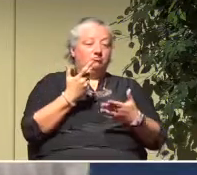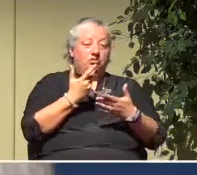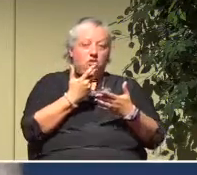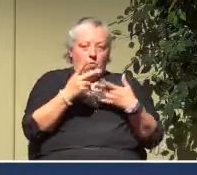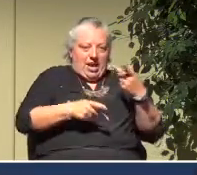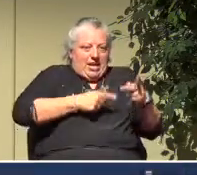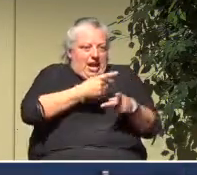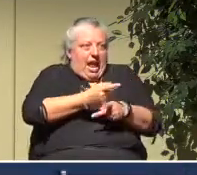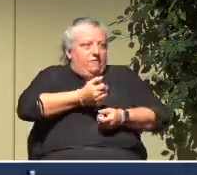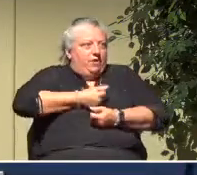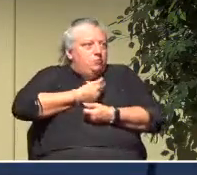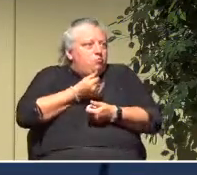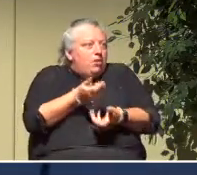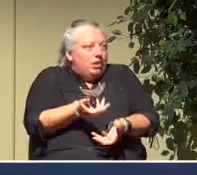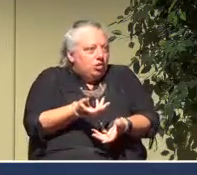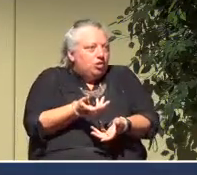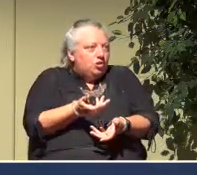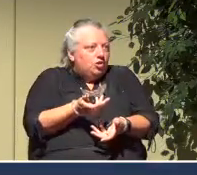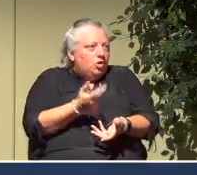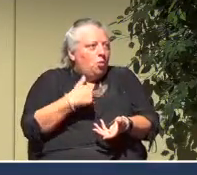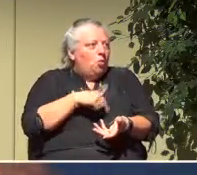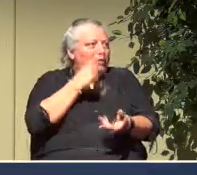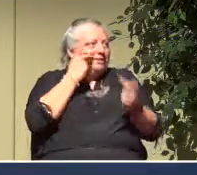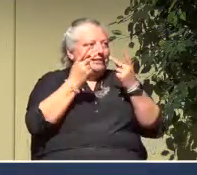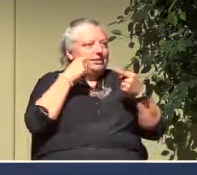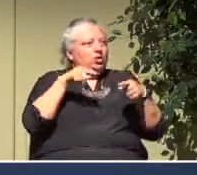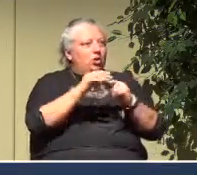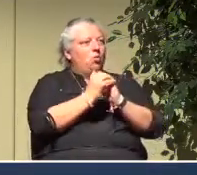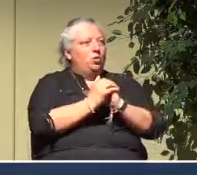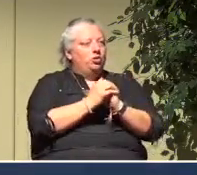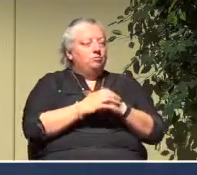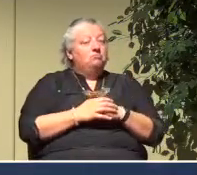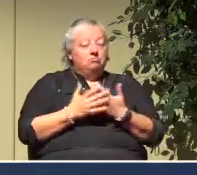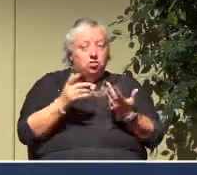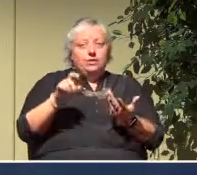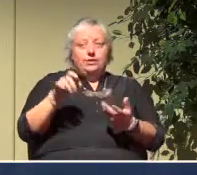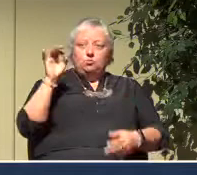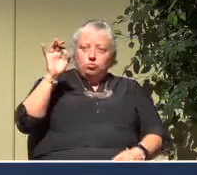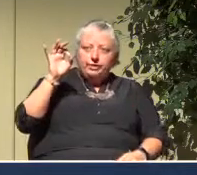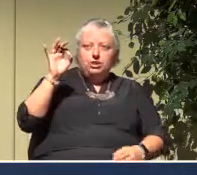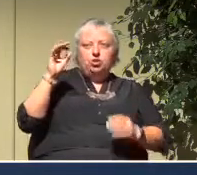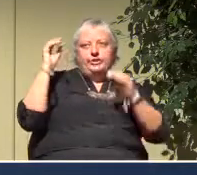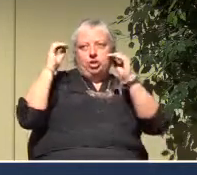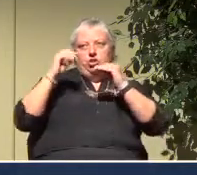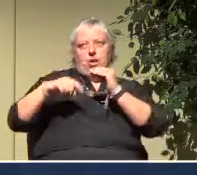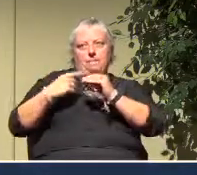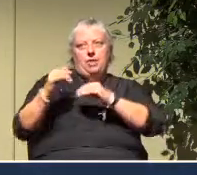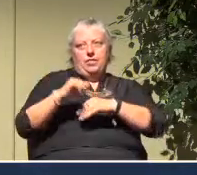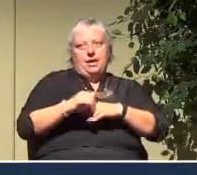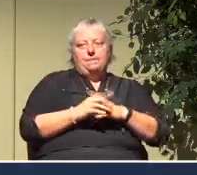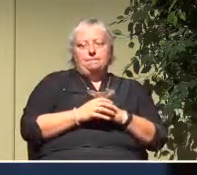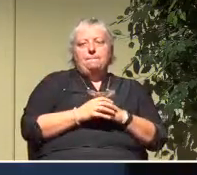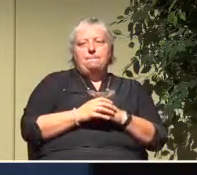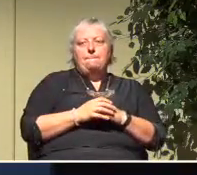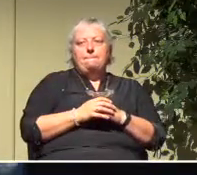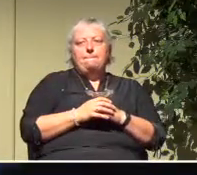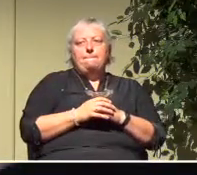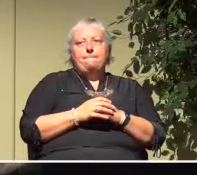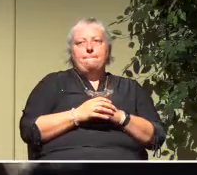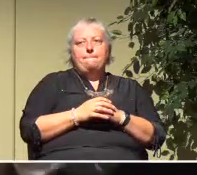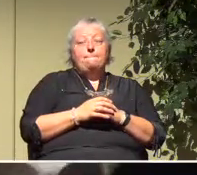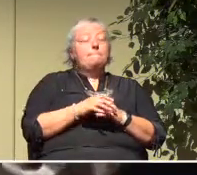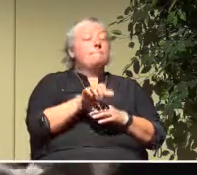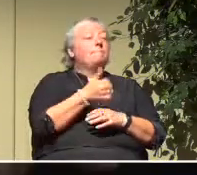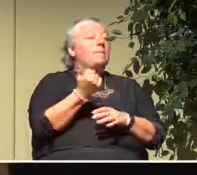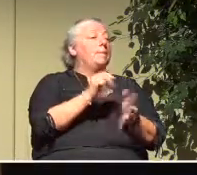of expression do we see in worship and so forth. It's going to need to be teaching and preaching intentionally. It means,